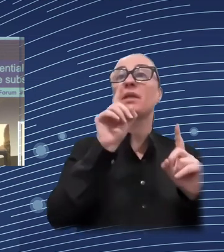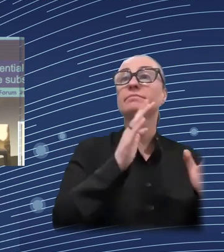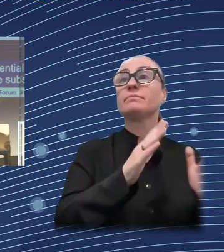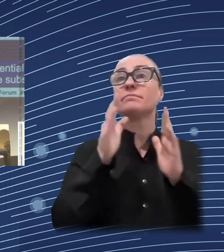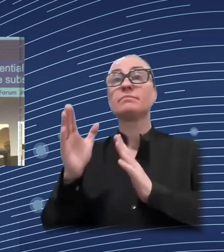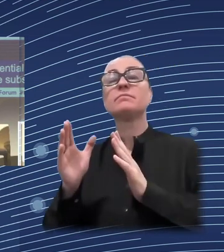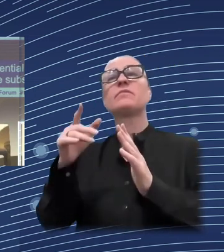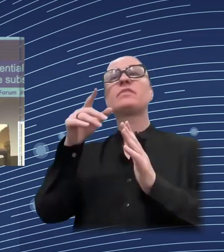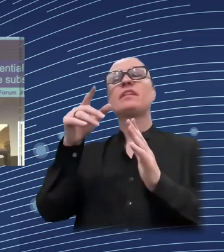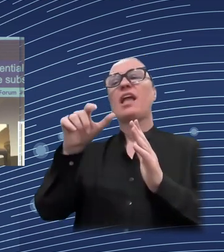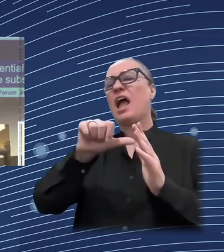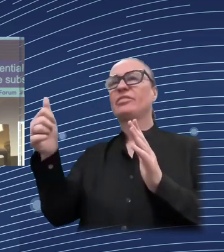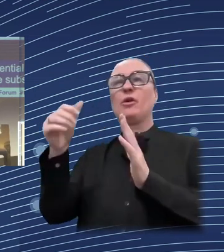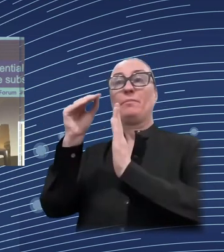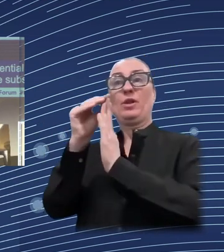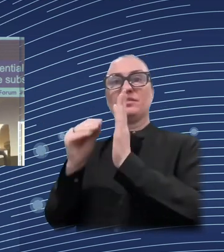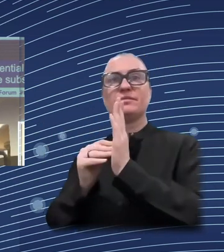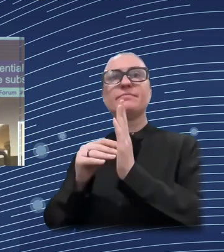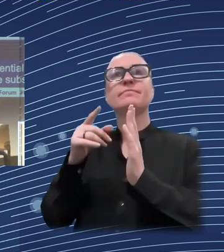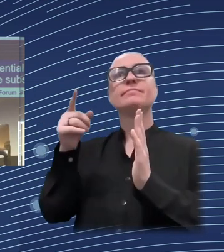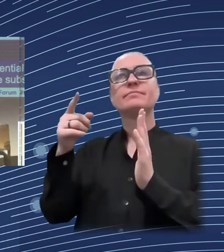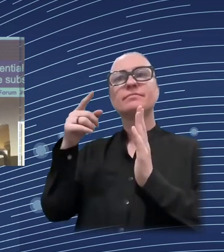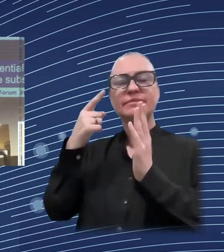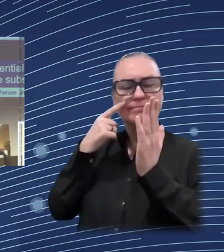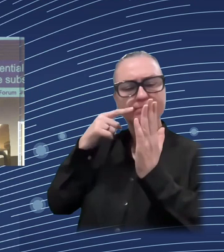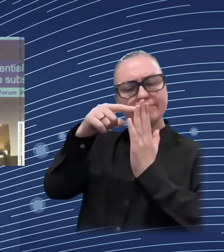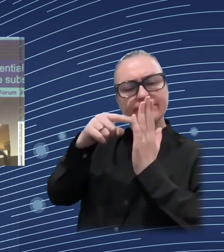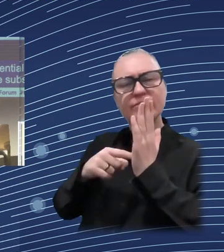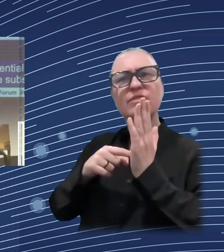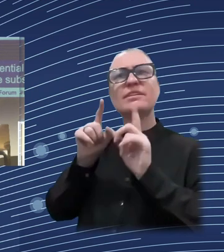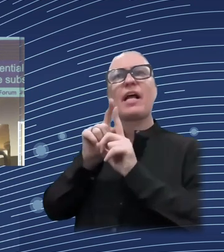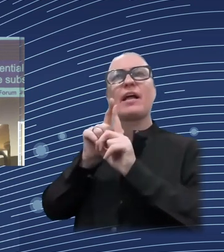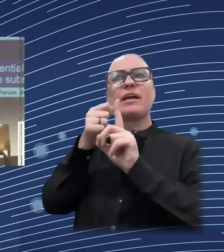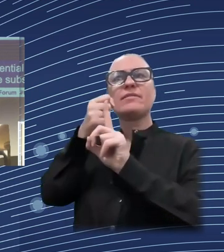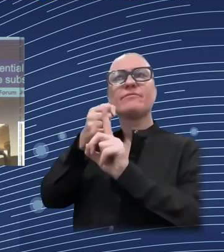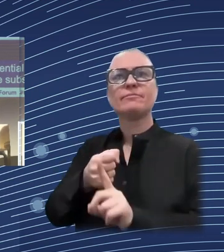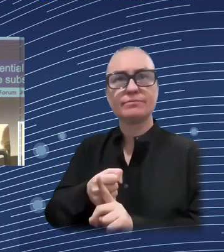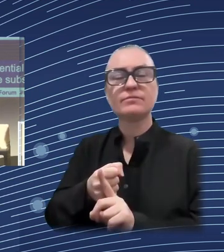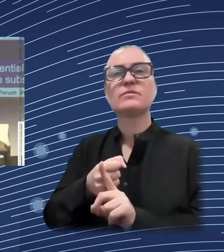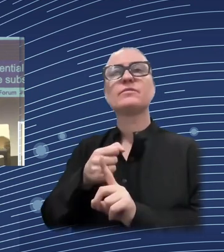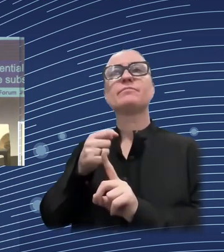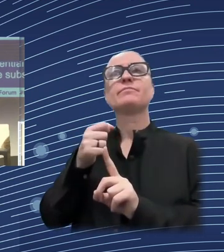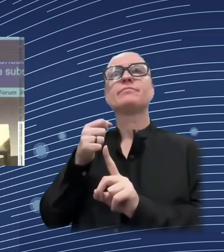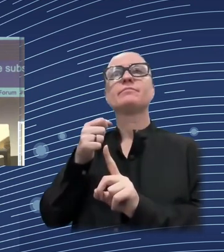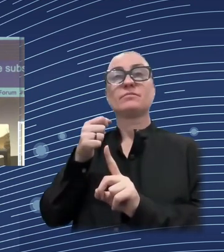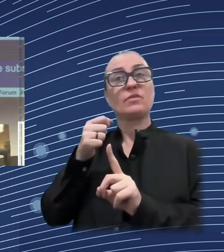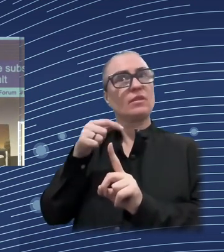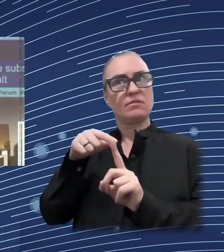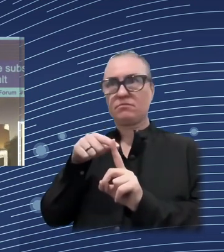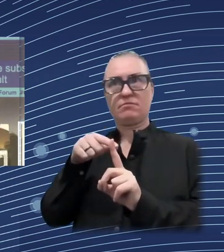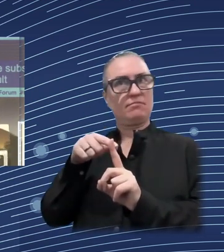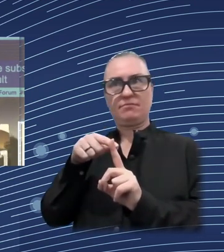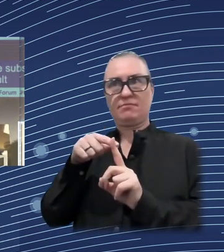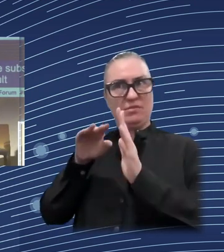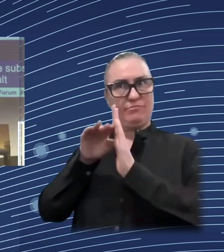Now, just the last stylized fact, I will show now something on some result on skill polarization and poverty rate.